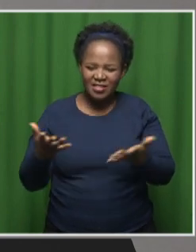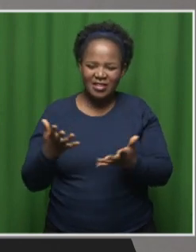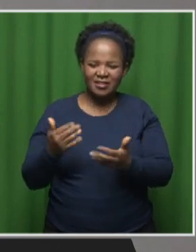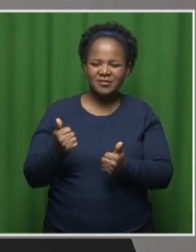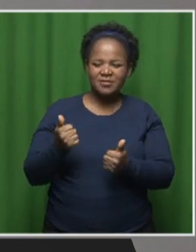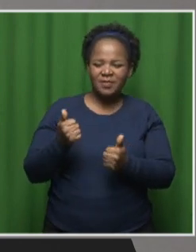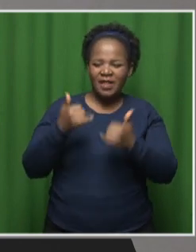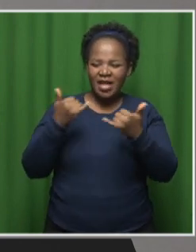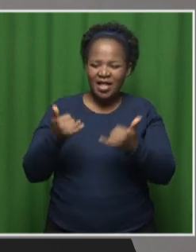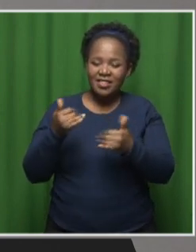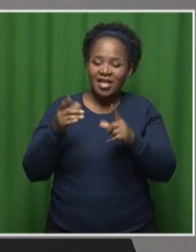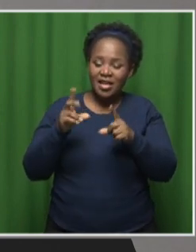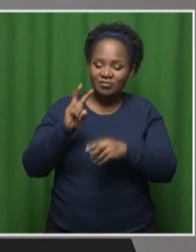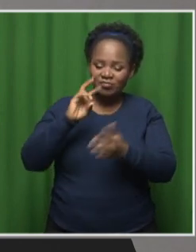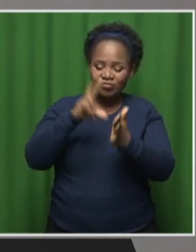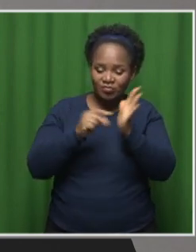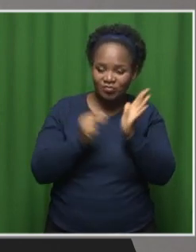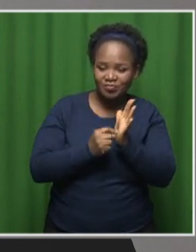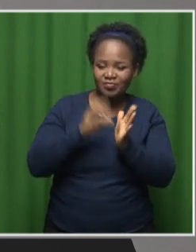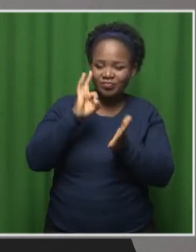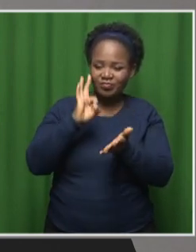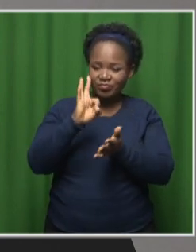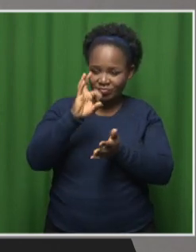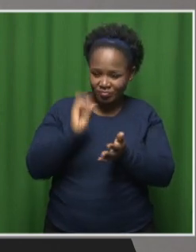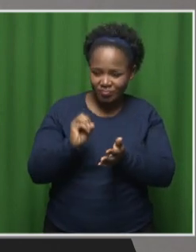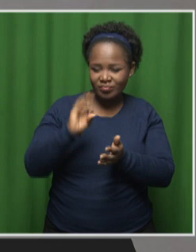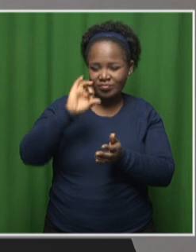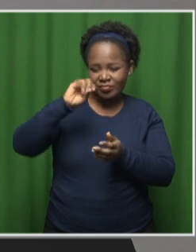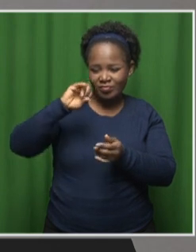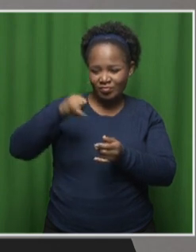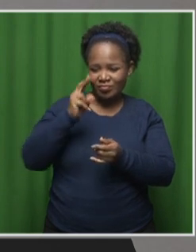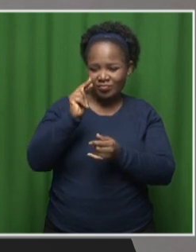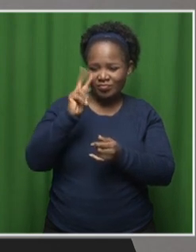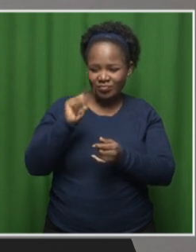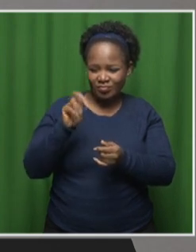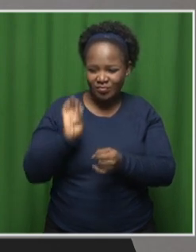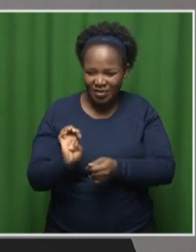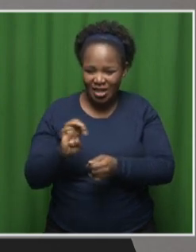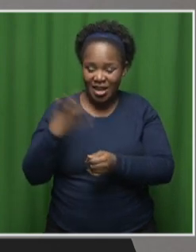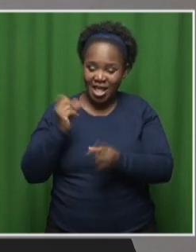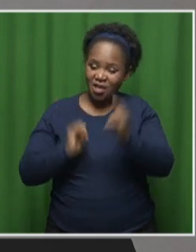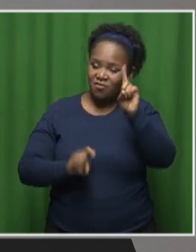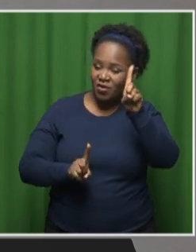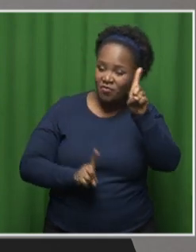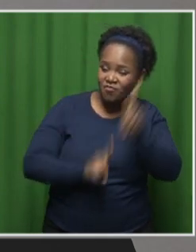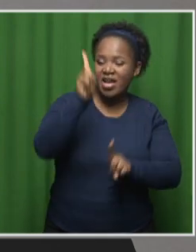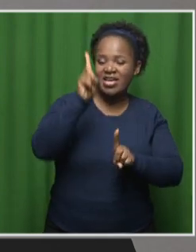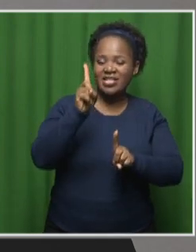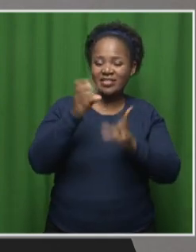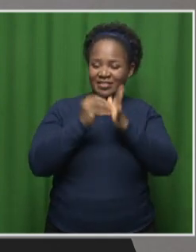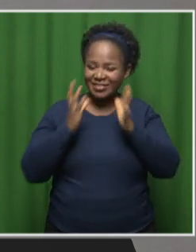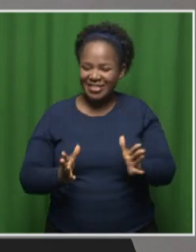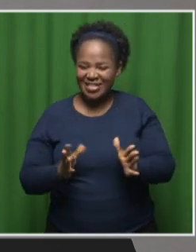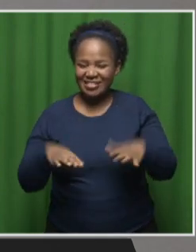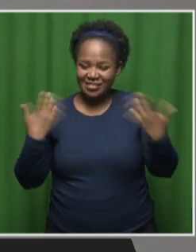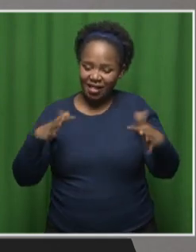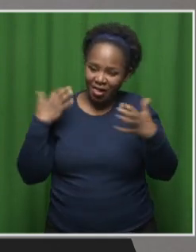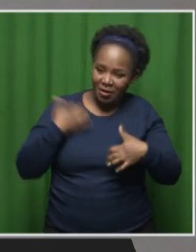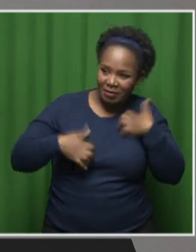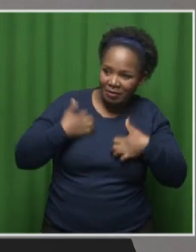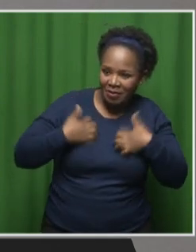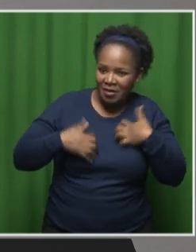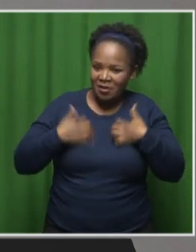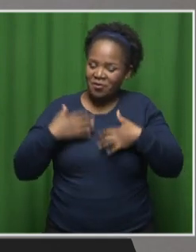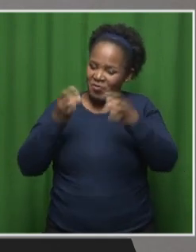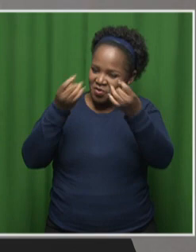back on the 30th of June if you are a finalist or not. And so, when we heard we were finalists, we were overjoyed. And so,